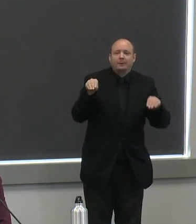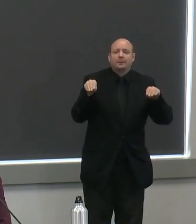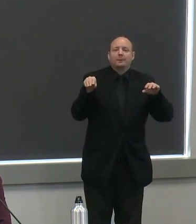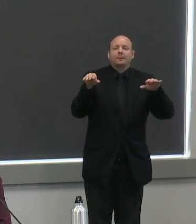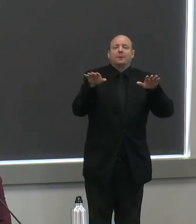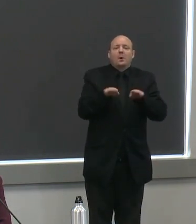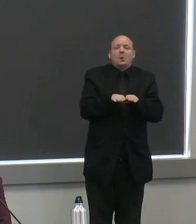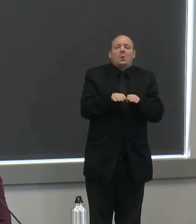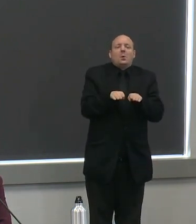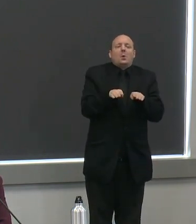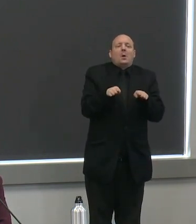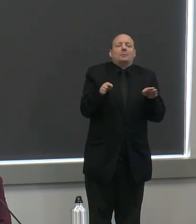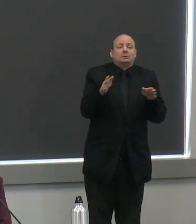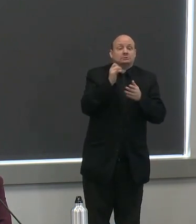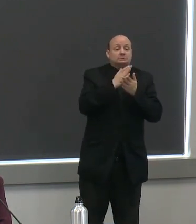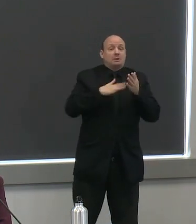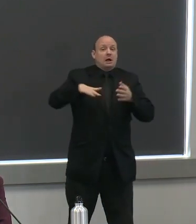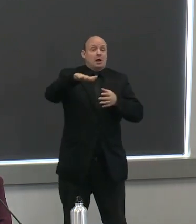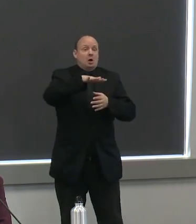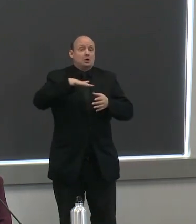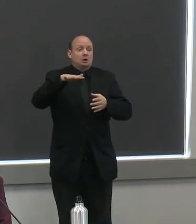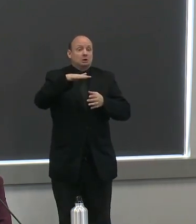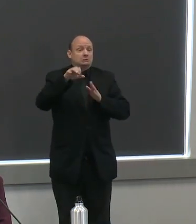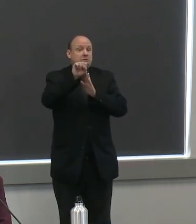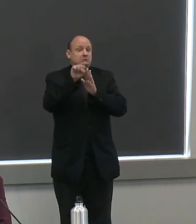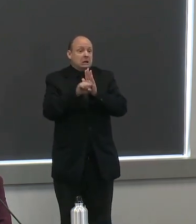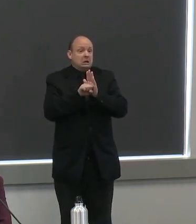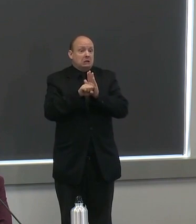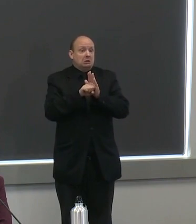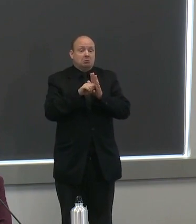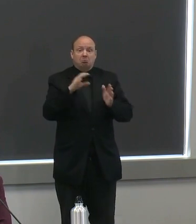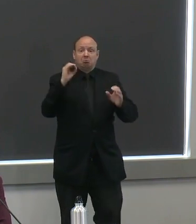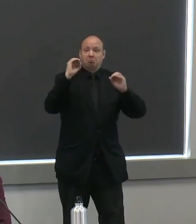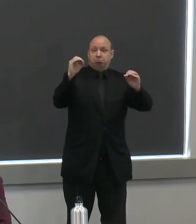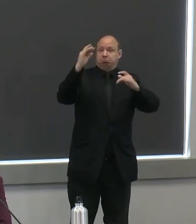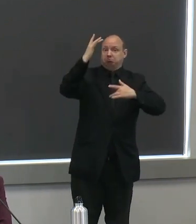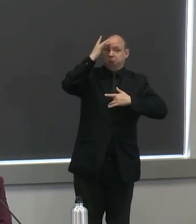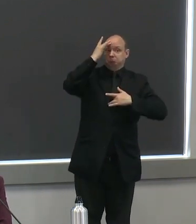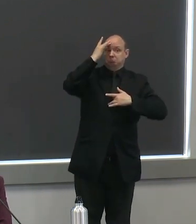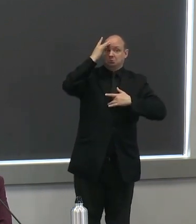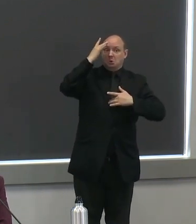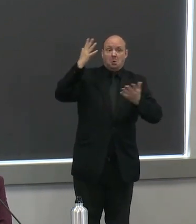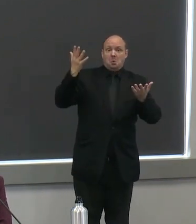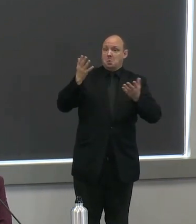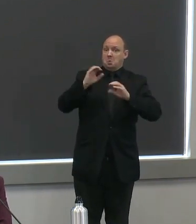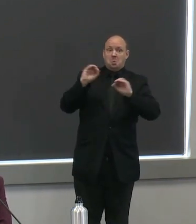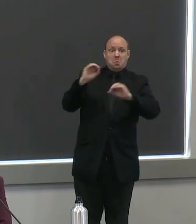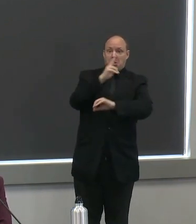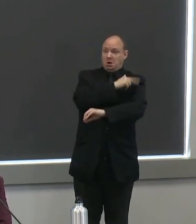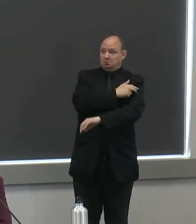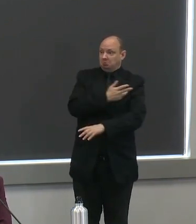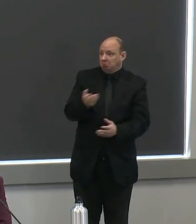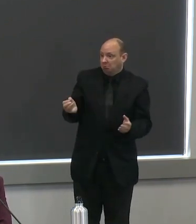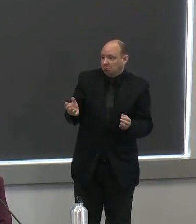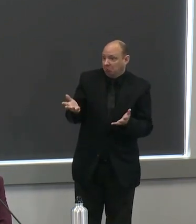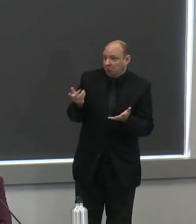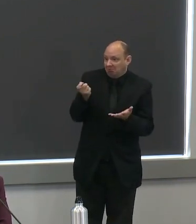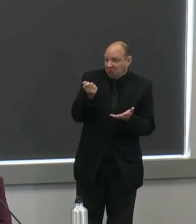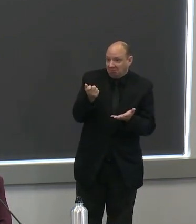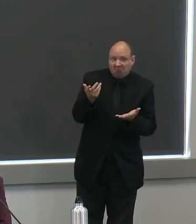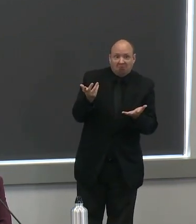zero cases and few hospitalizations and it's my hope that counties or regions